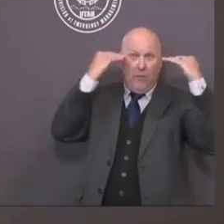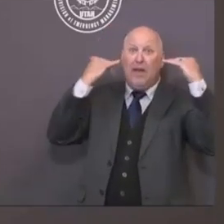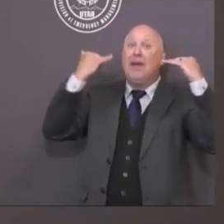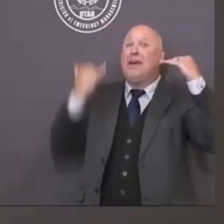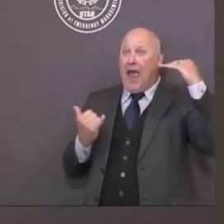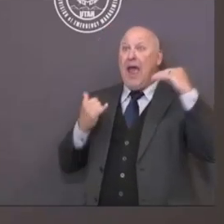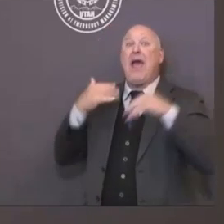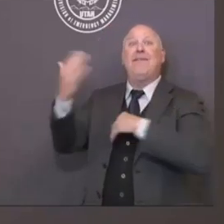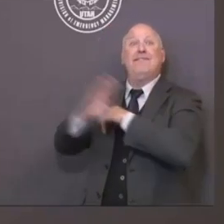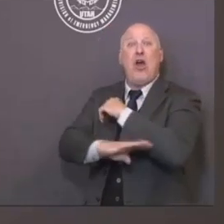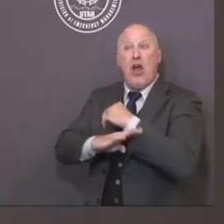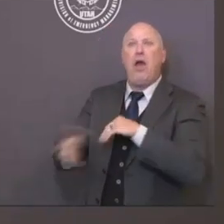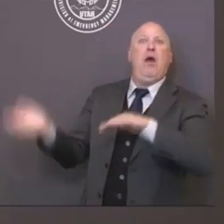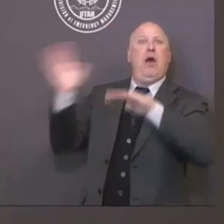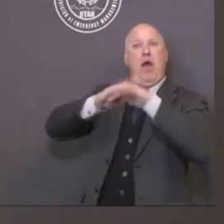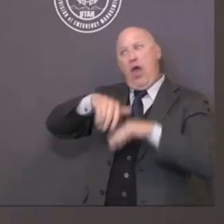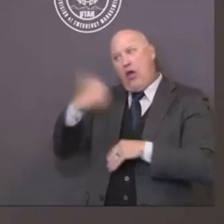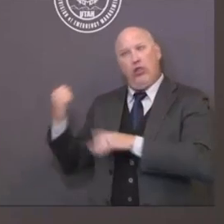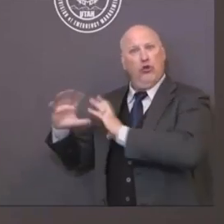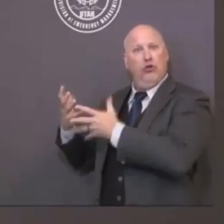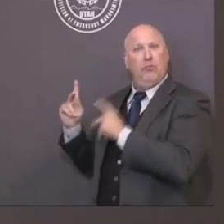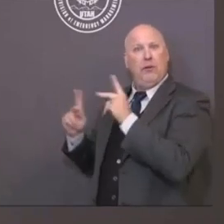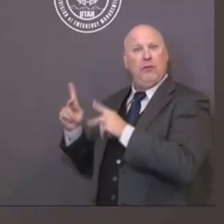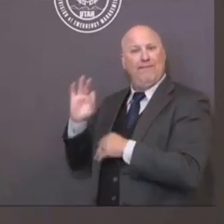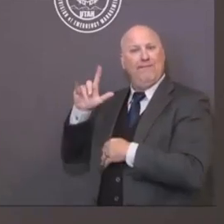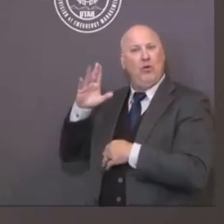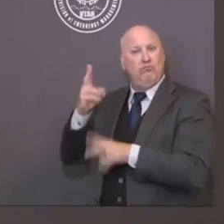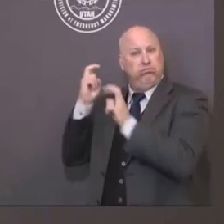change. And we need, in fact, to reduce that.